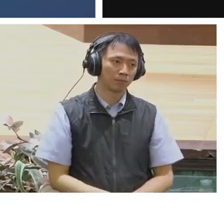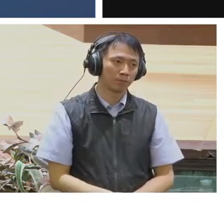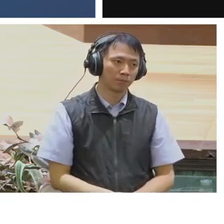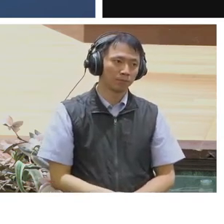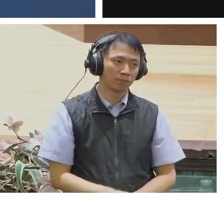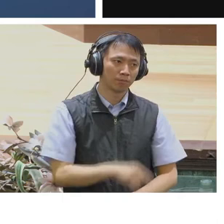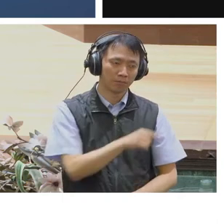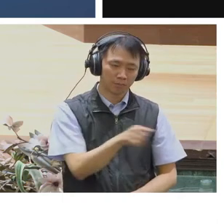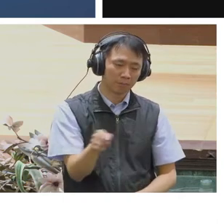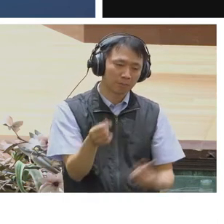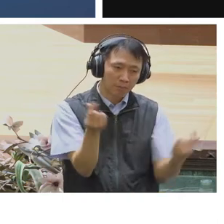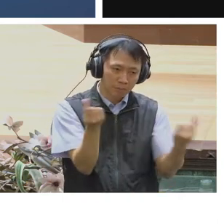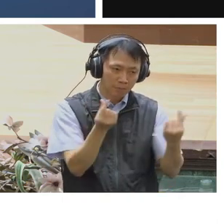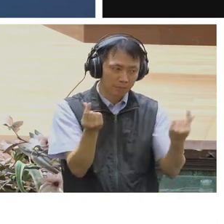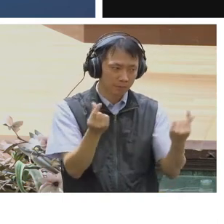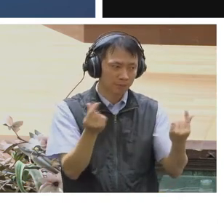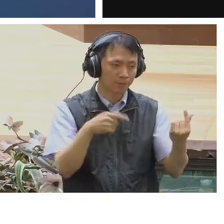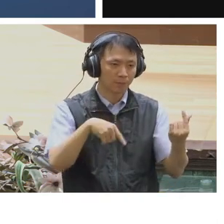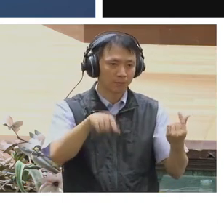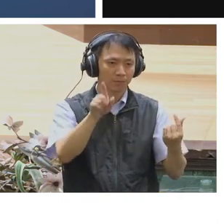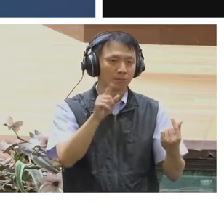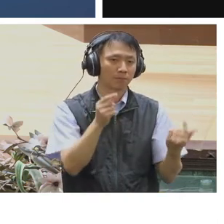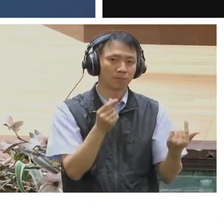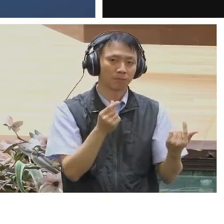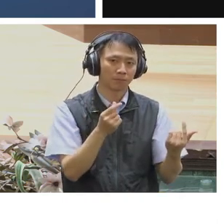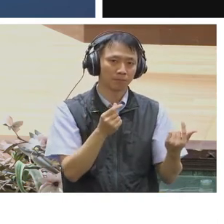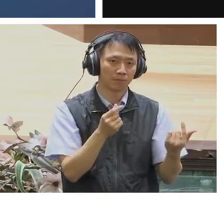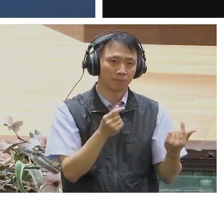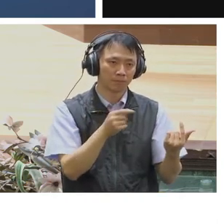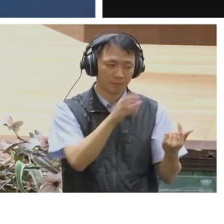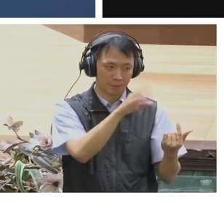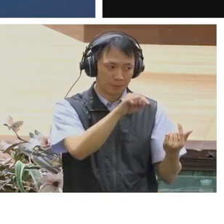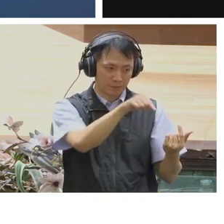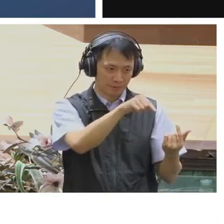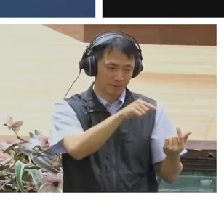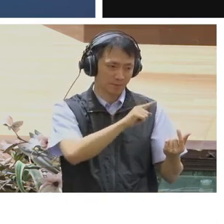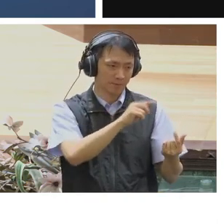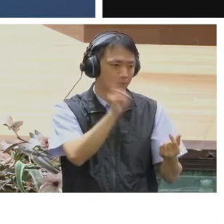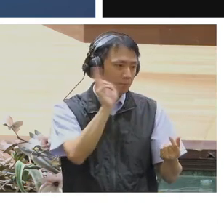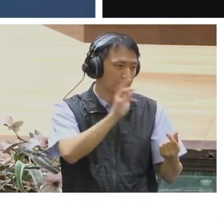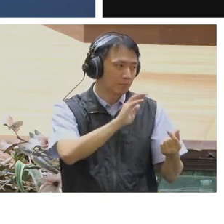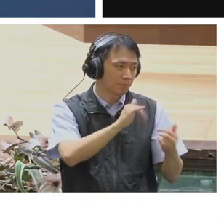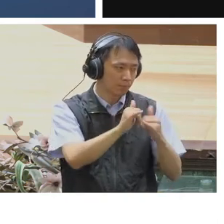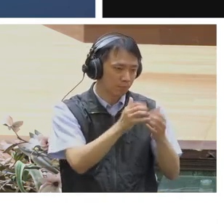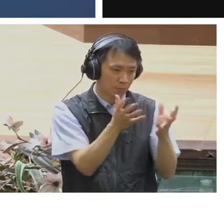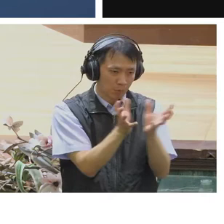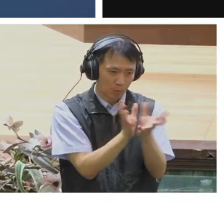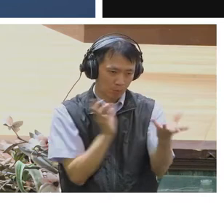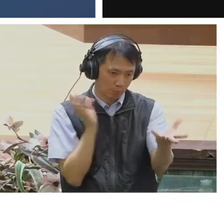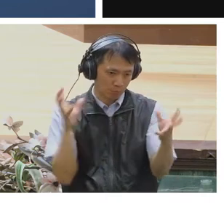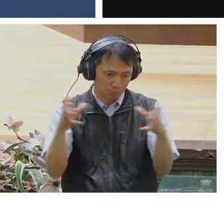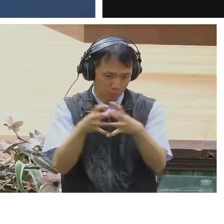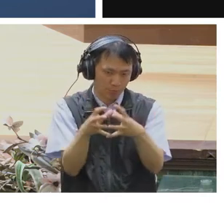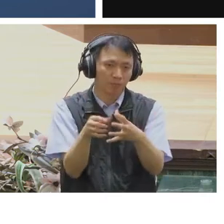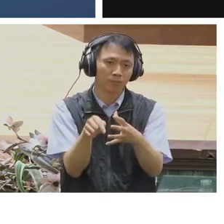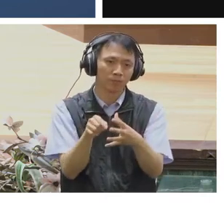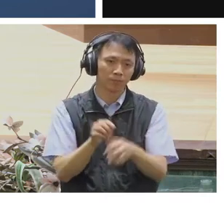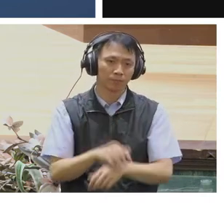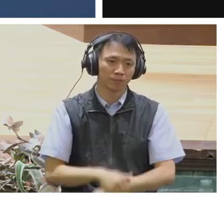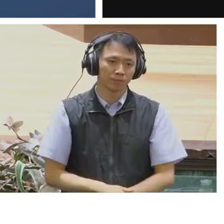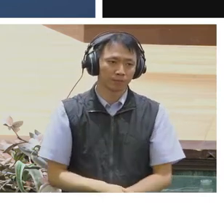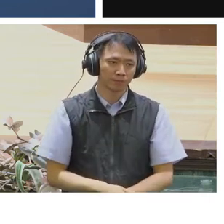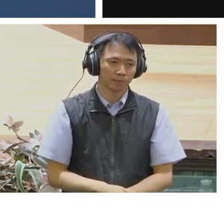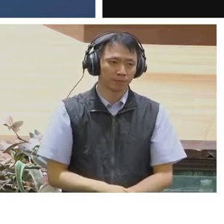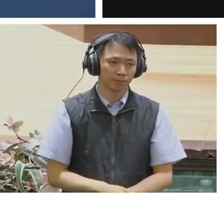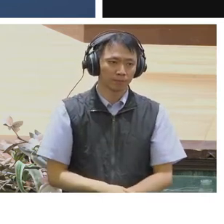to cluster music and then offer that to the, to use that as a